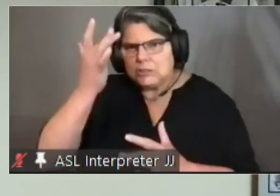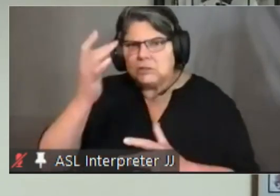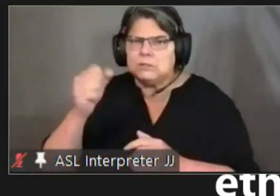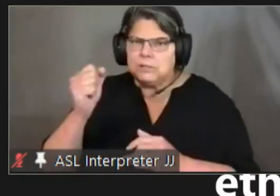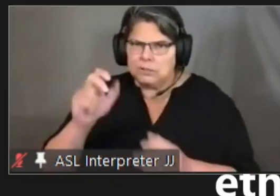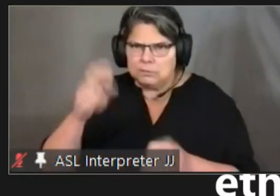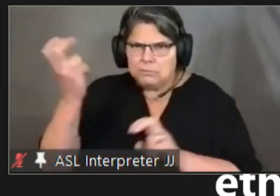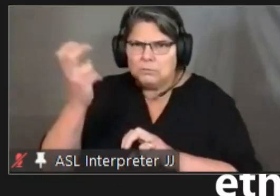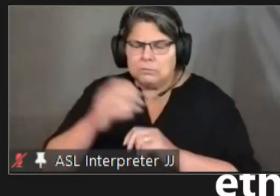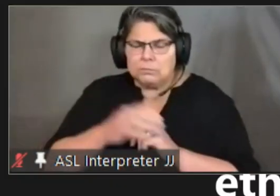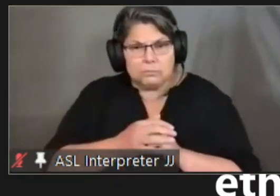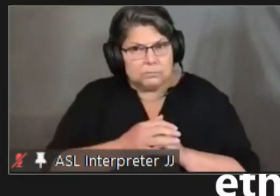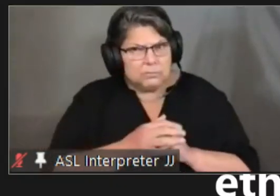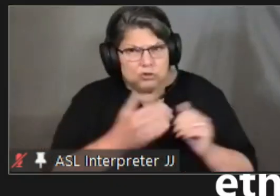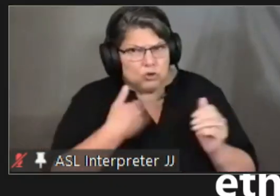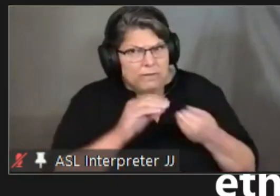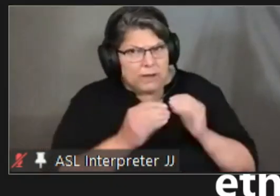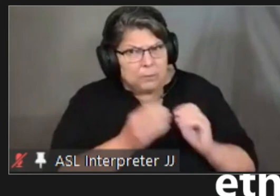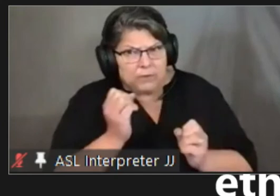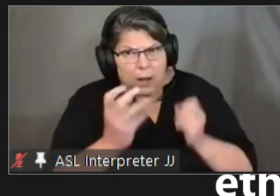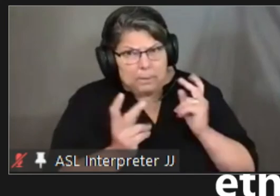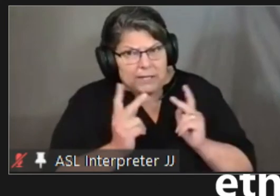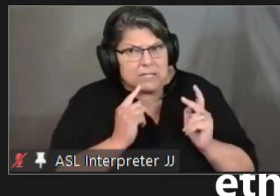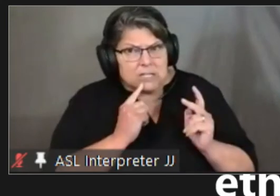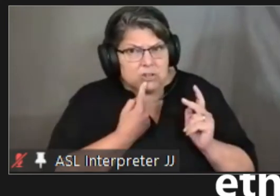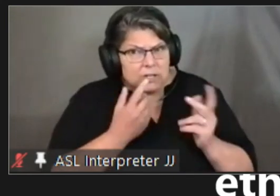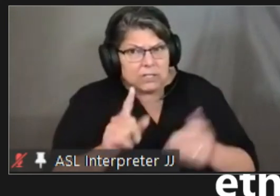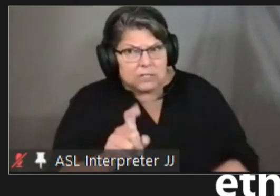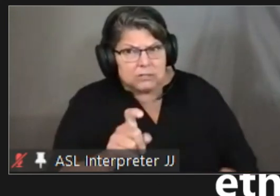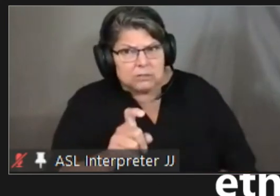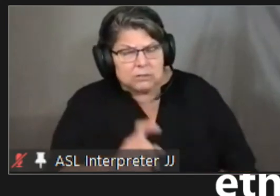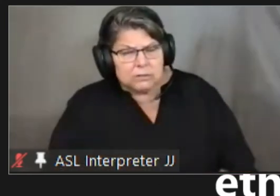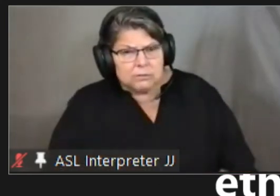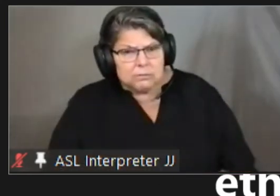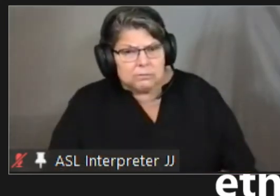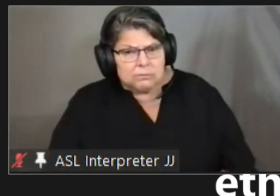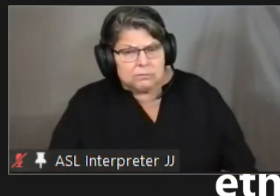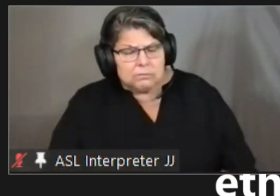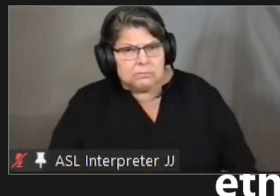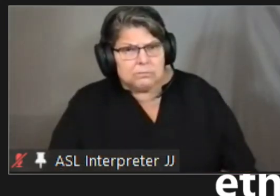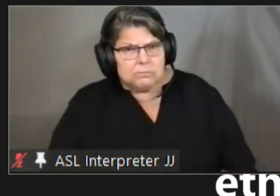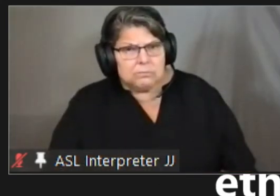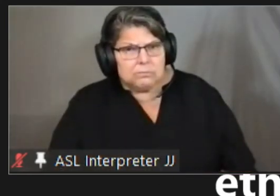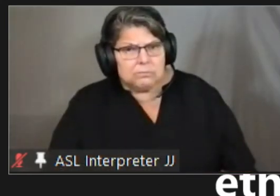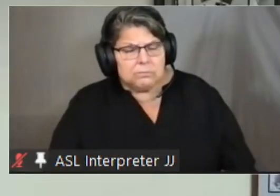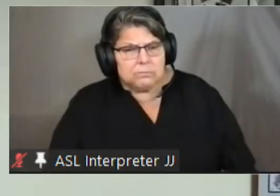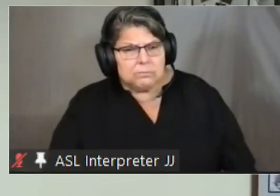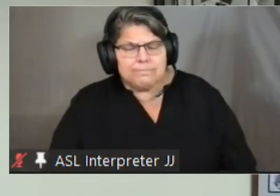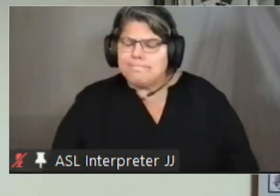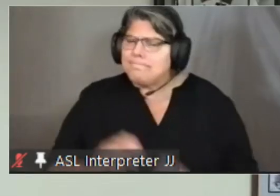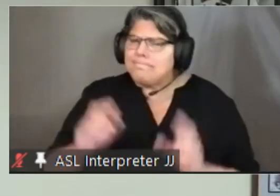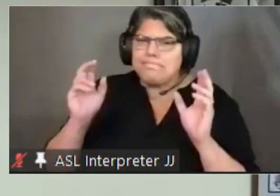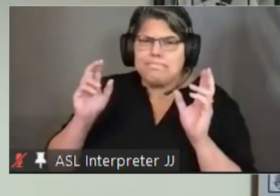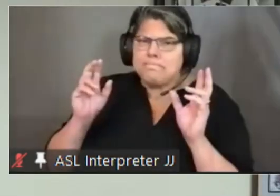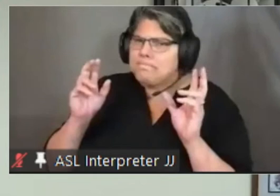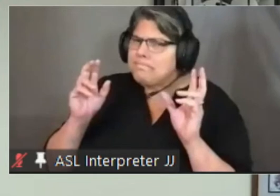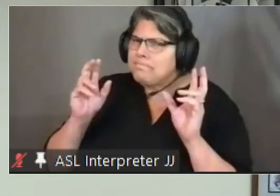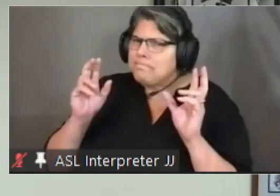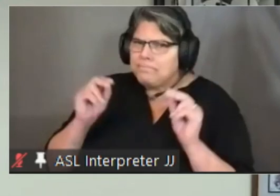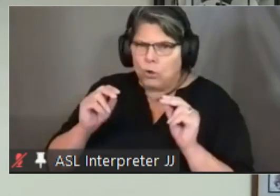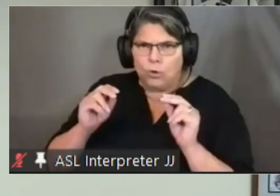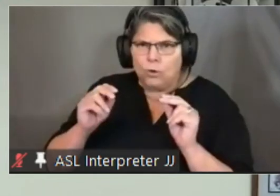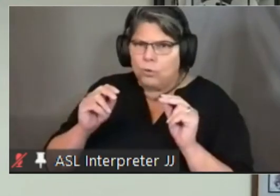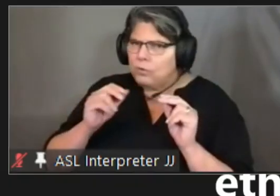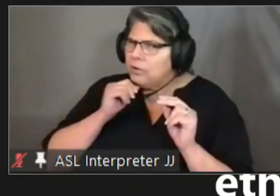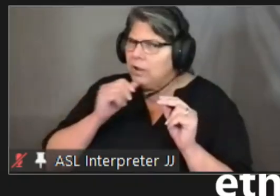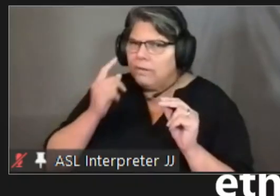uh do you do you have a number available um i don't for that for who had the